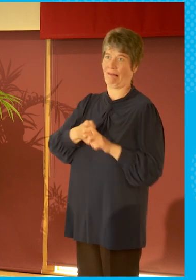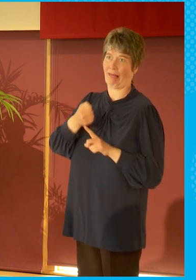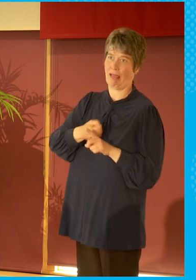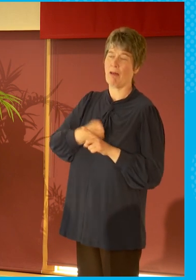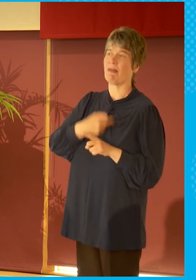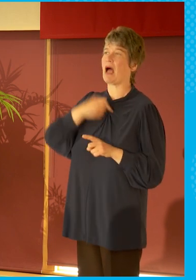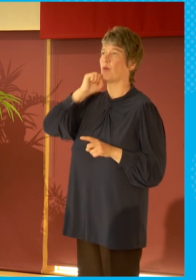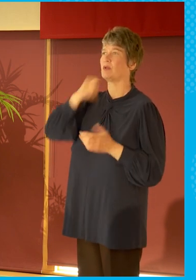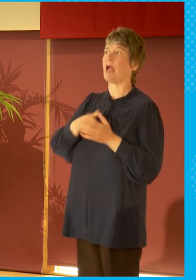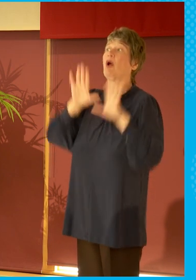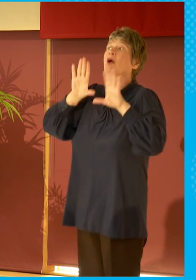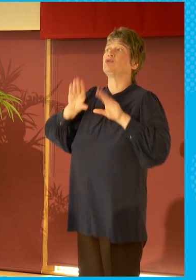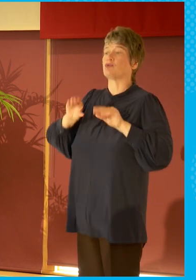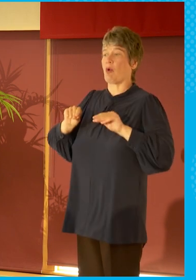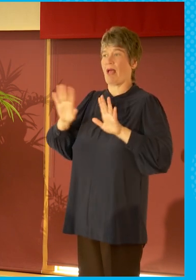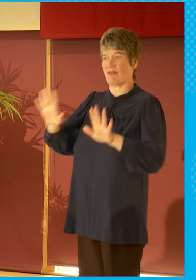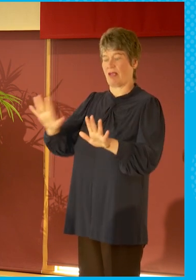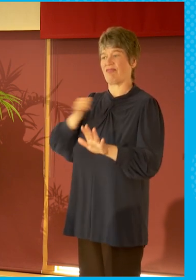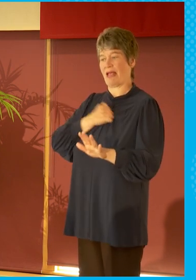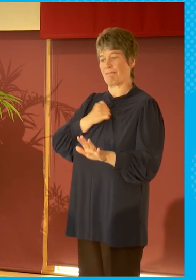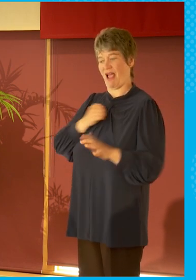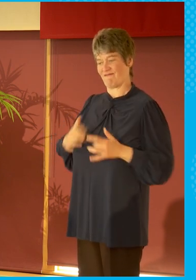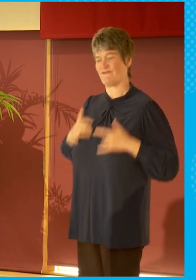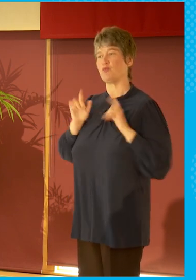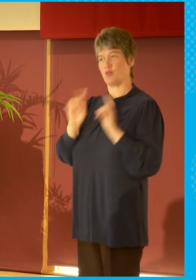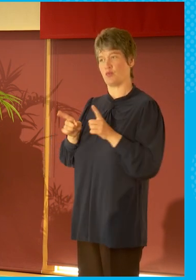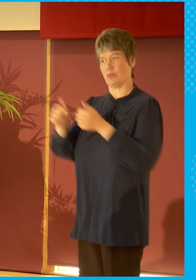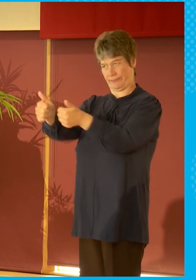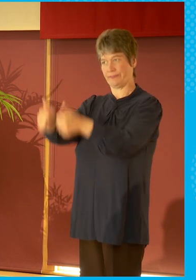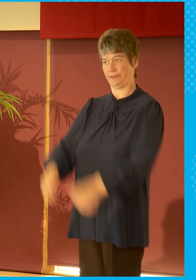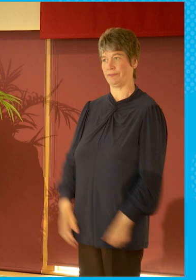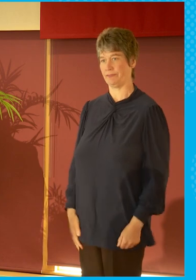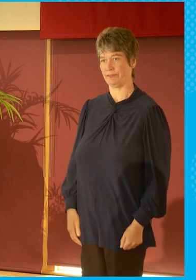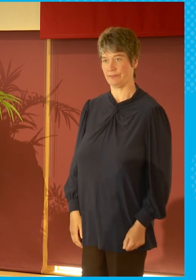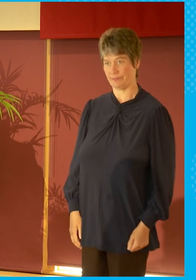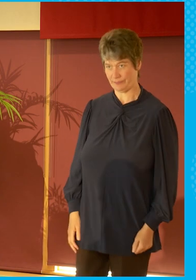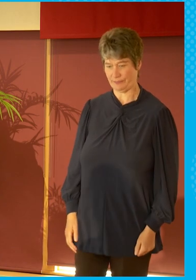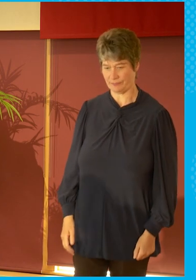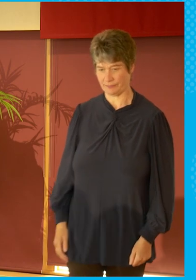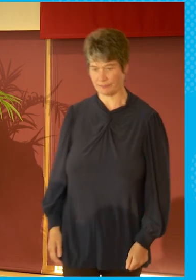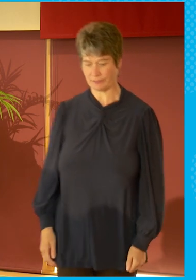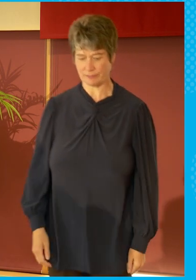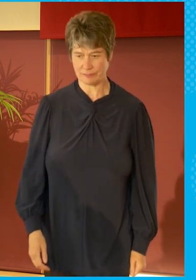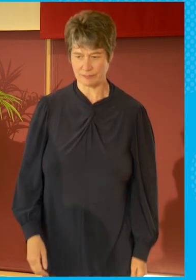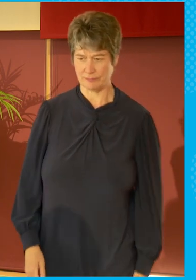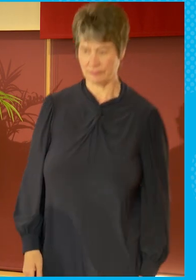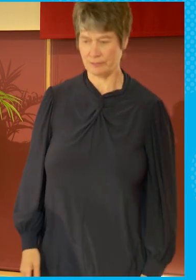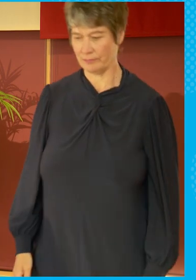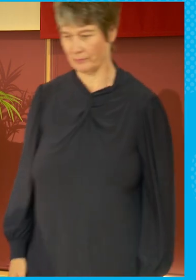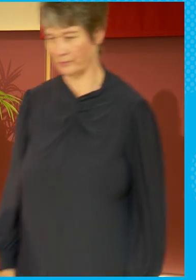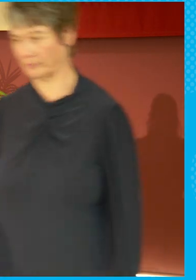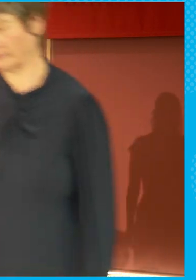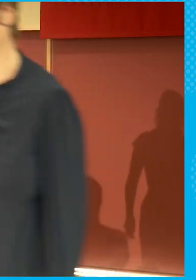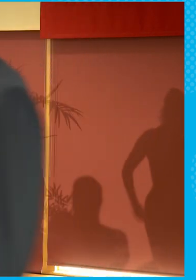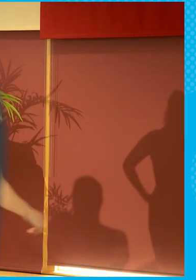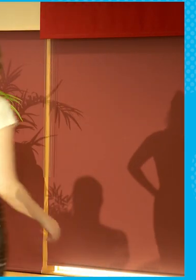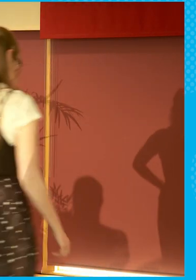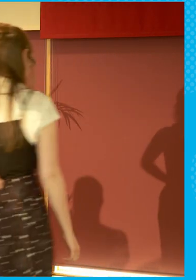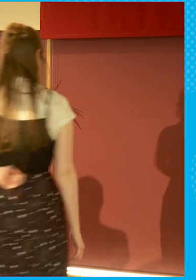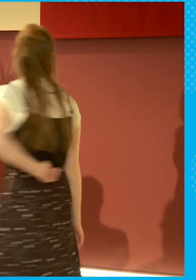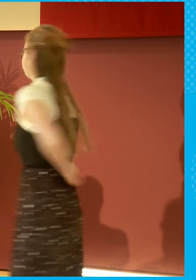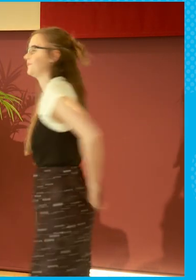and say that's my agenda. But thank you. OK, thank you. I wonder if I could just